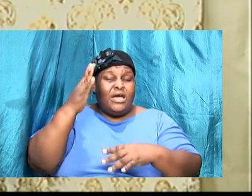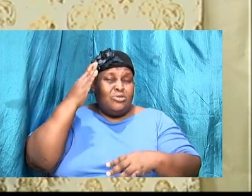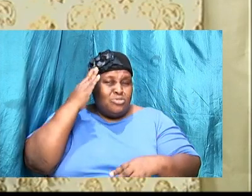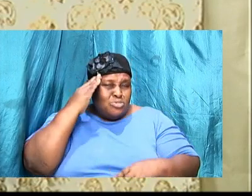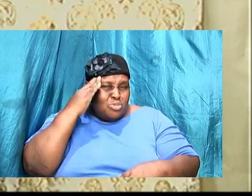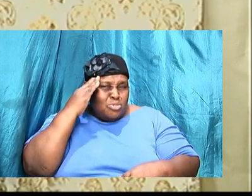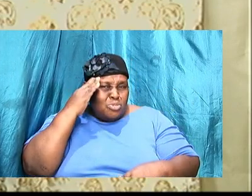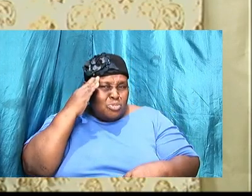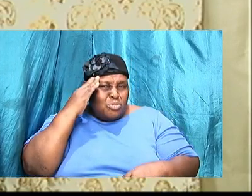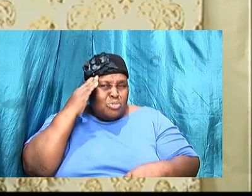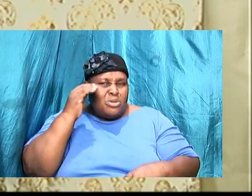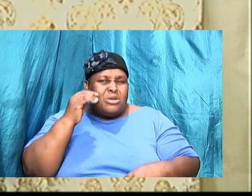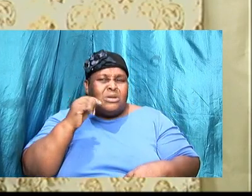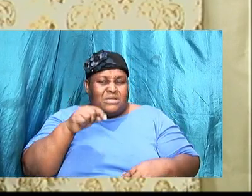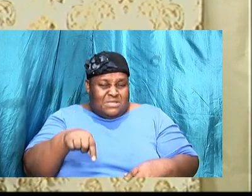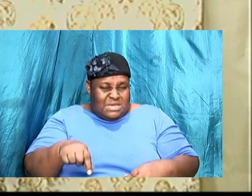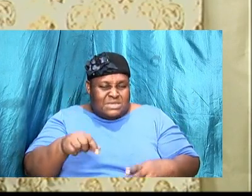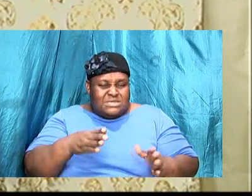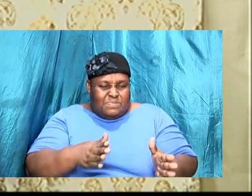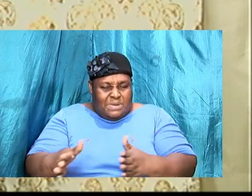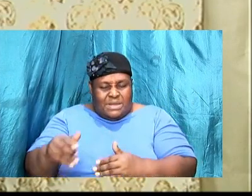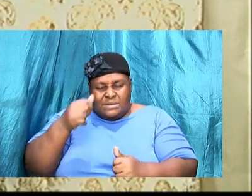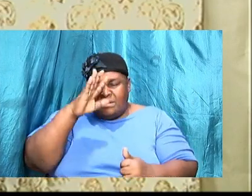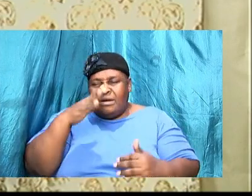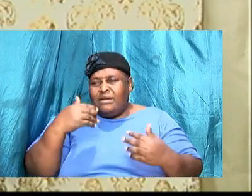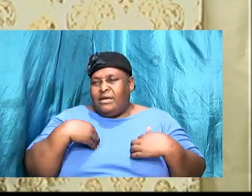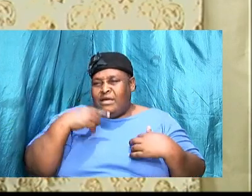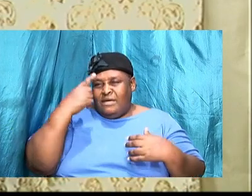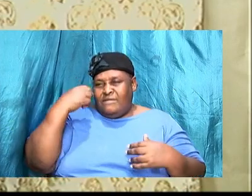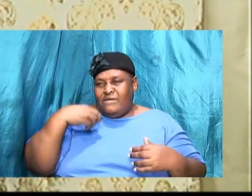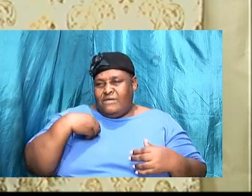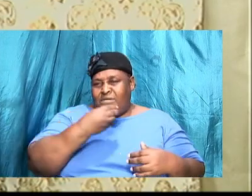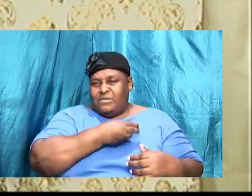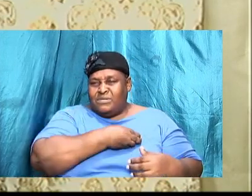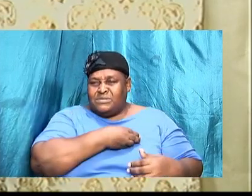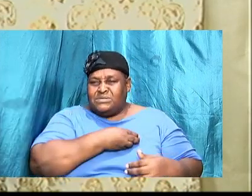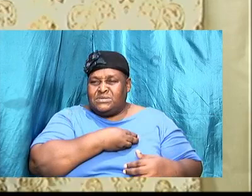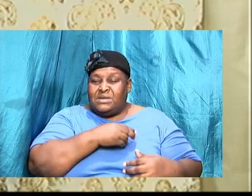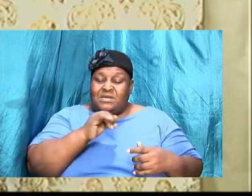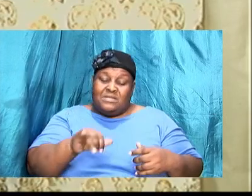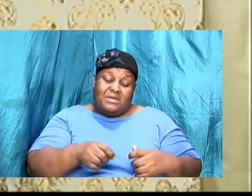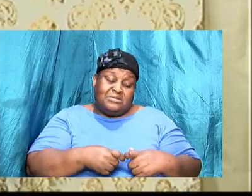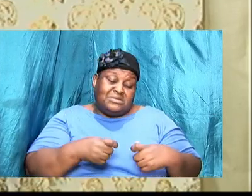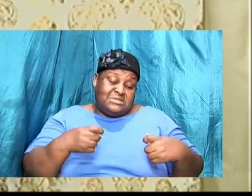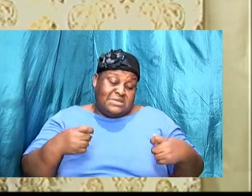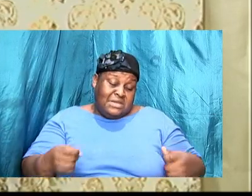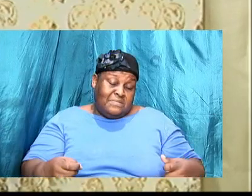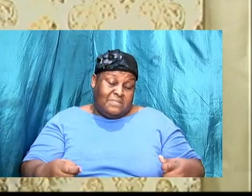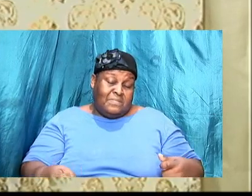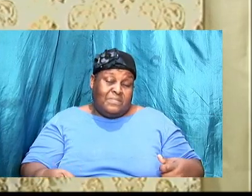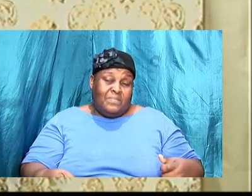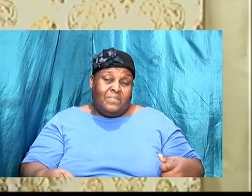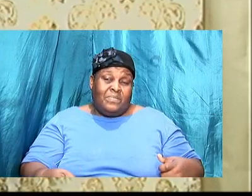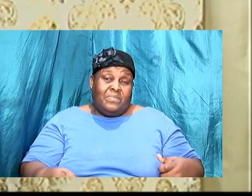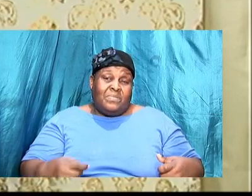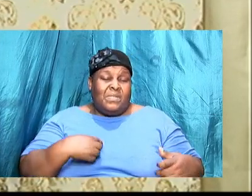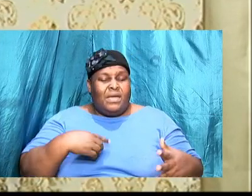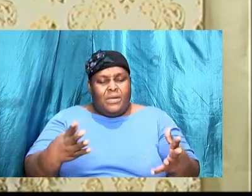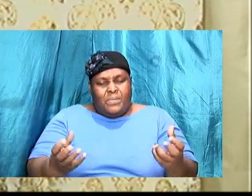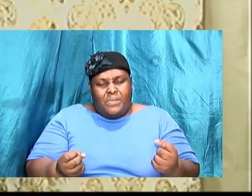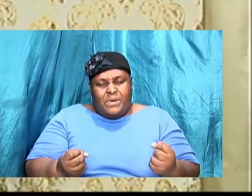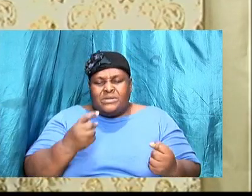disregard this plan that God has for our life, that it is sin. I want to make the point